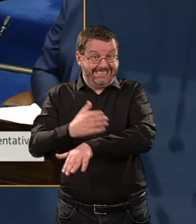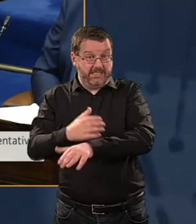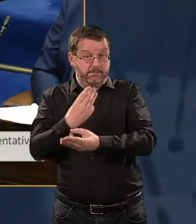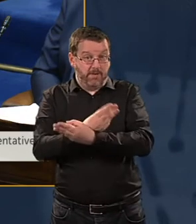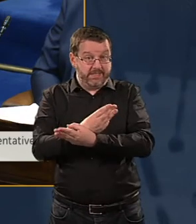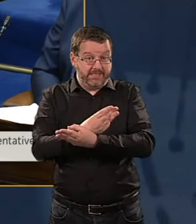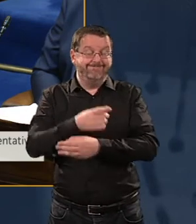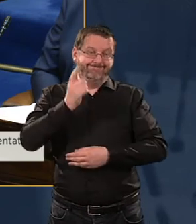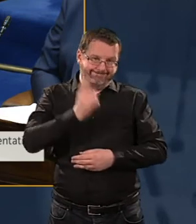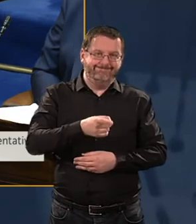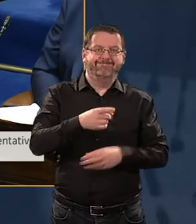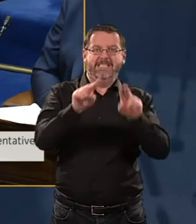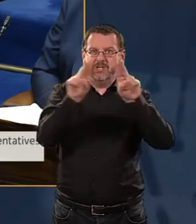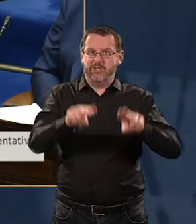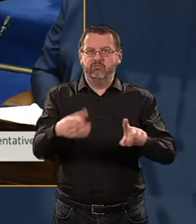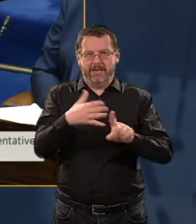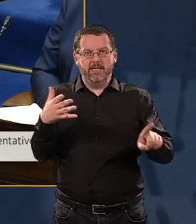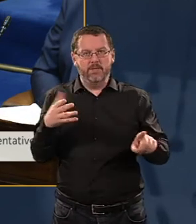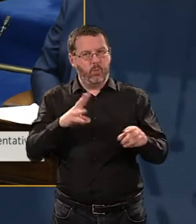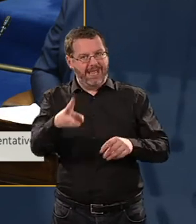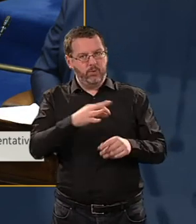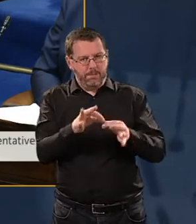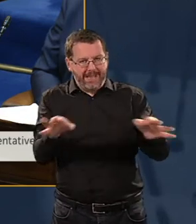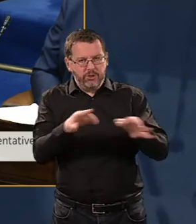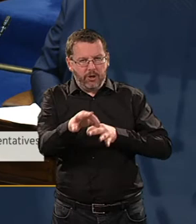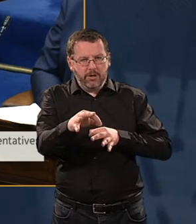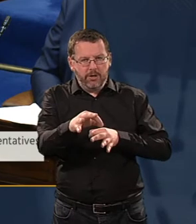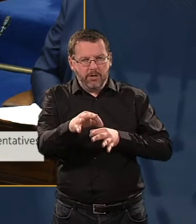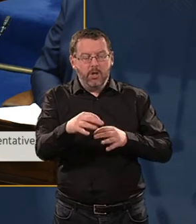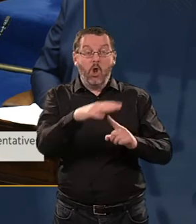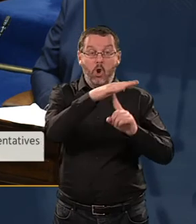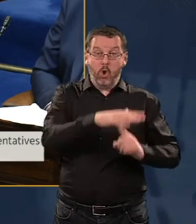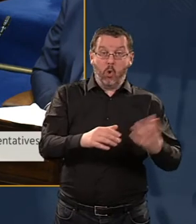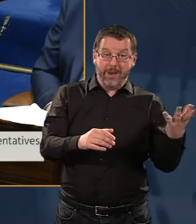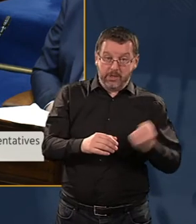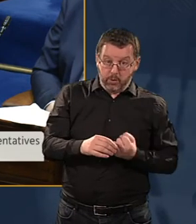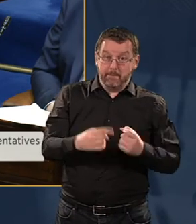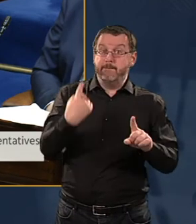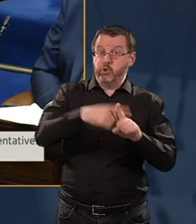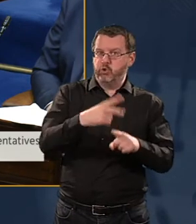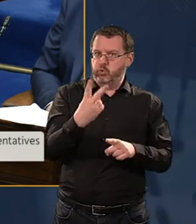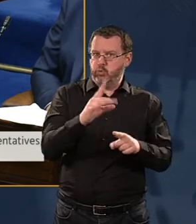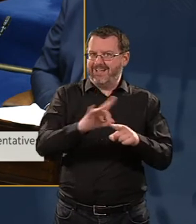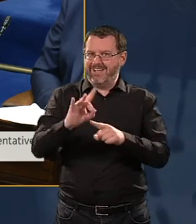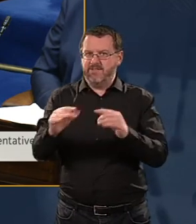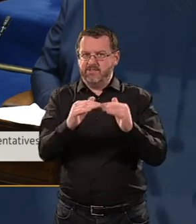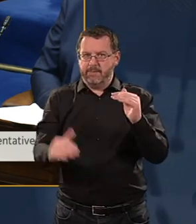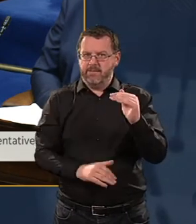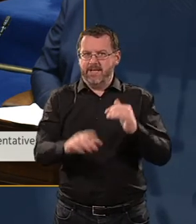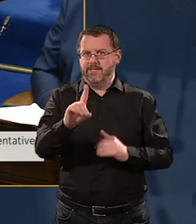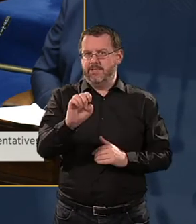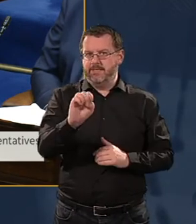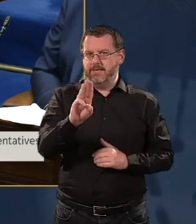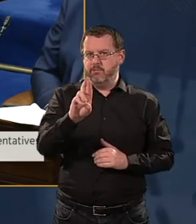recognized broadly because it is low income plus two forms of deprivation. That has been going down